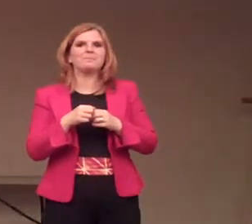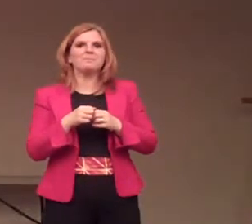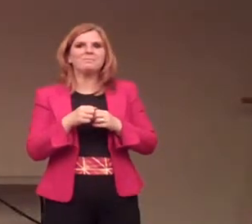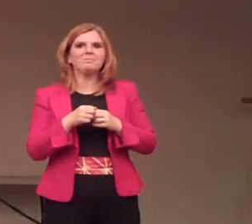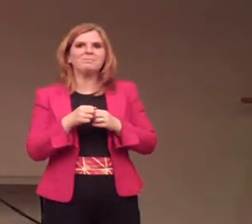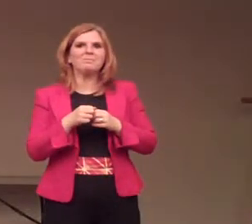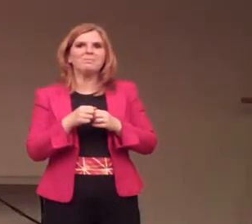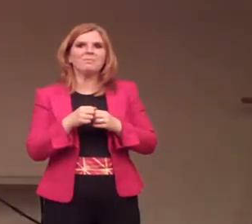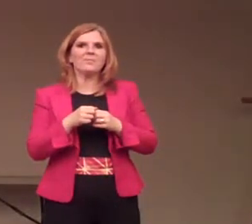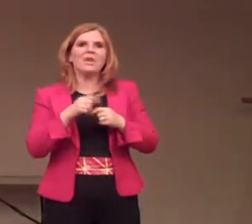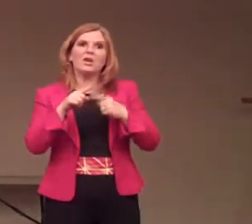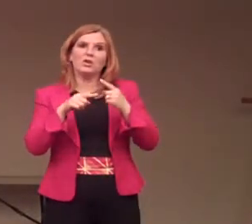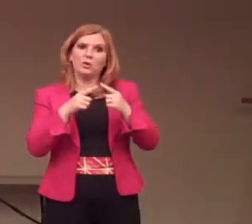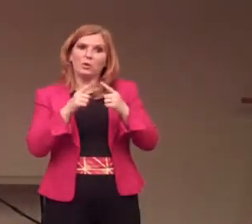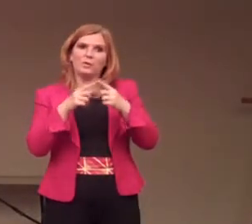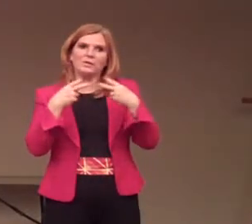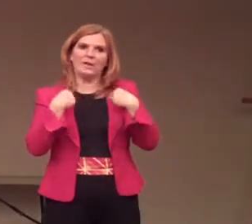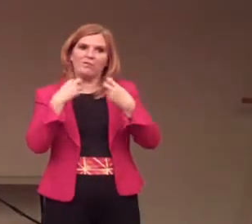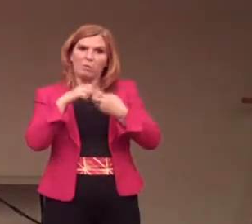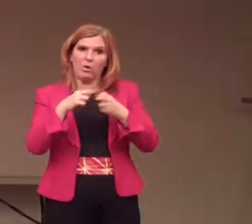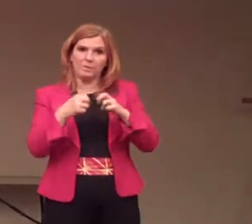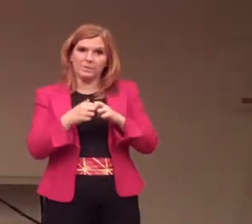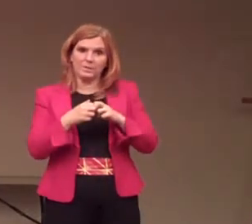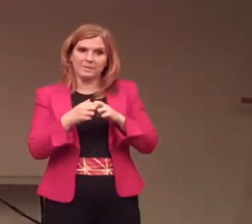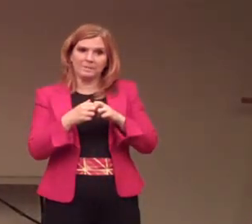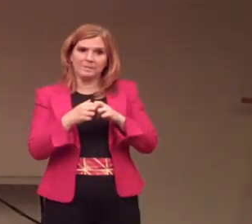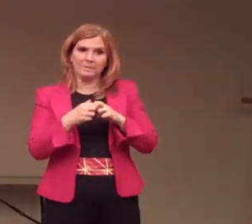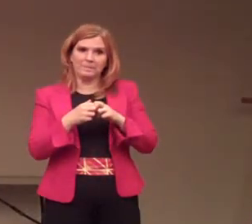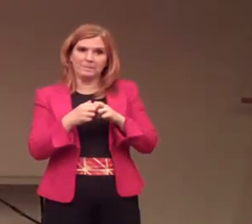Yes, you're going to have problems.